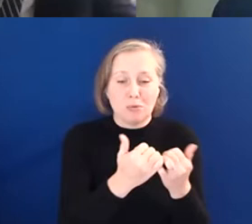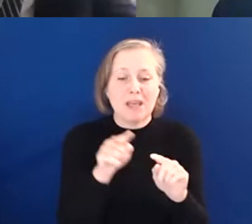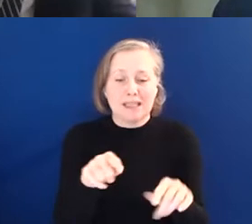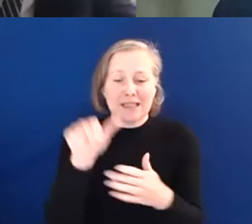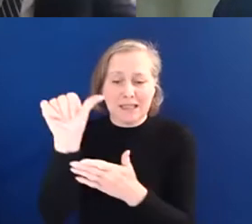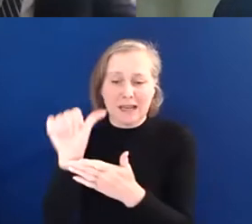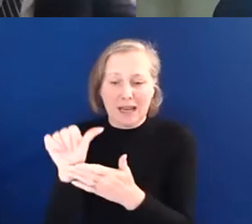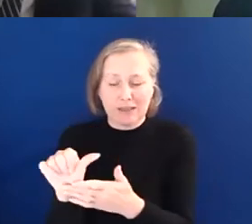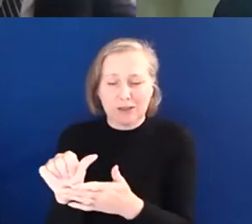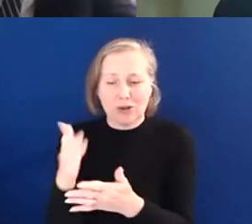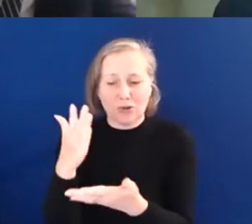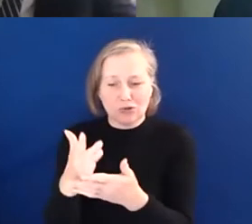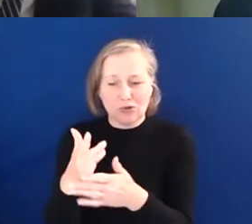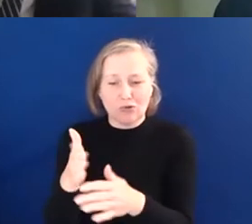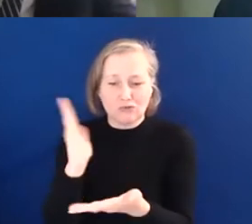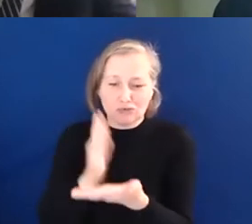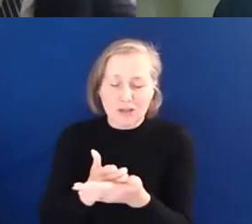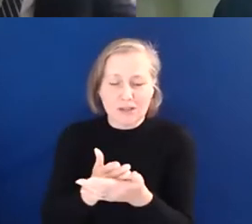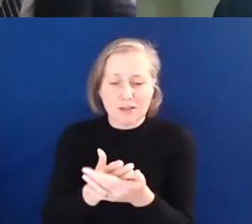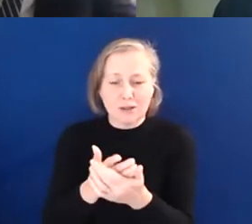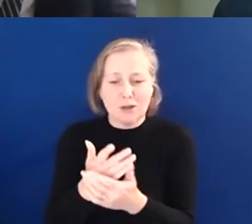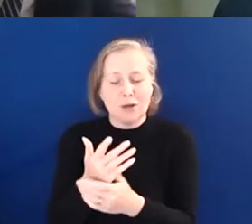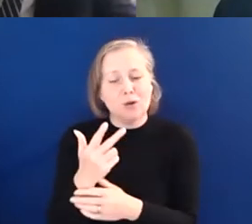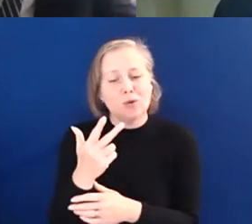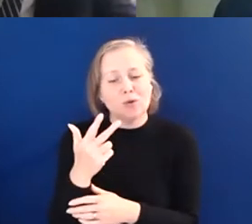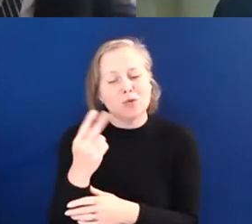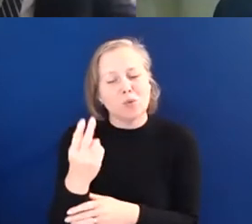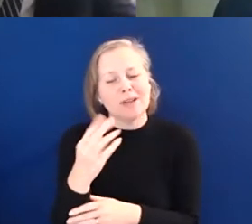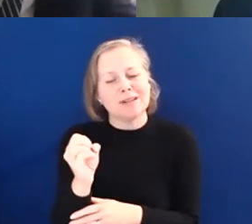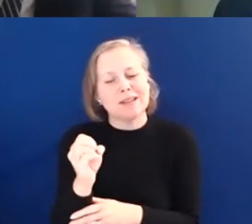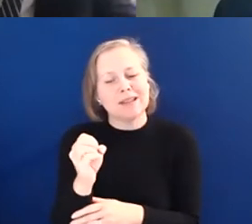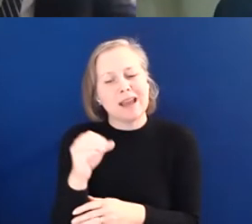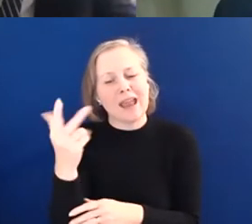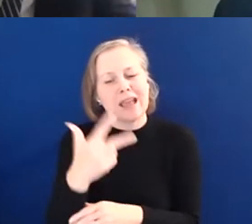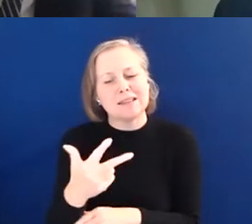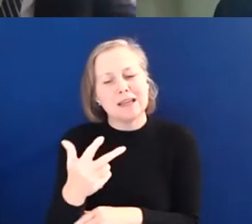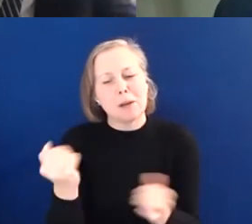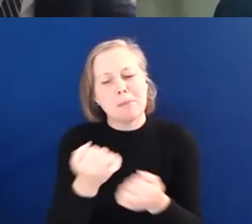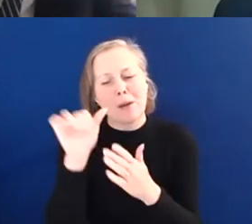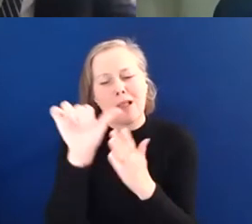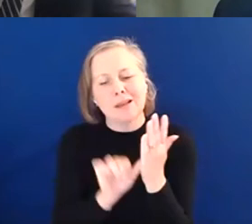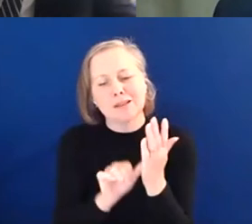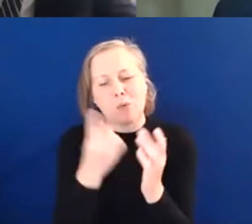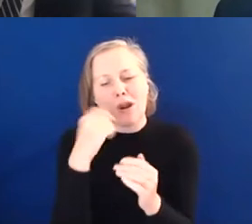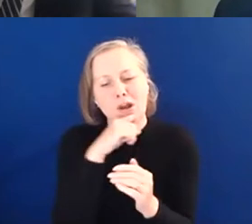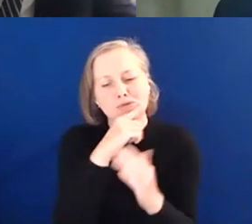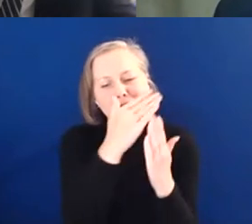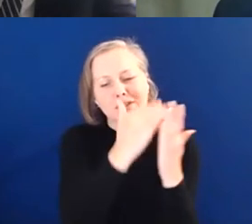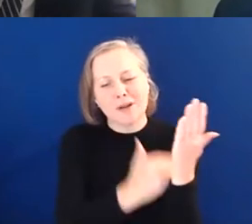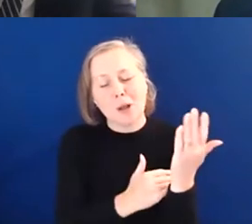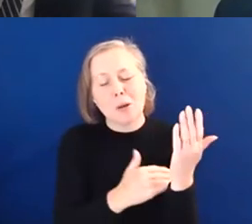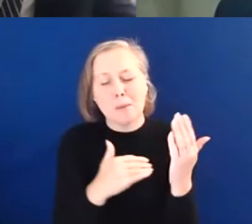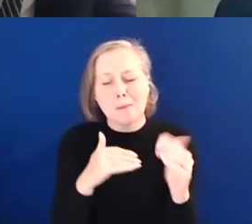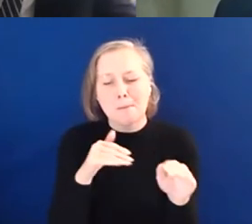2018 Power 100 list of Britain's most influential disabled people and made it into the top 10 in their 2020